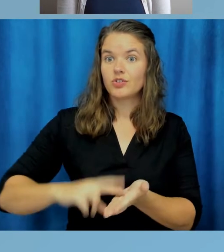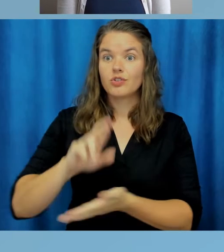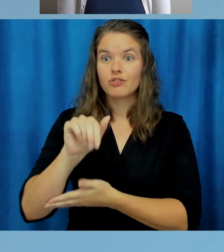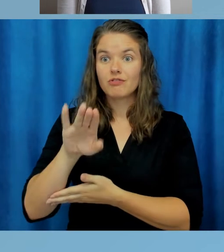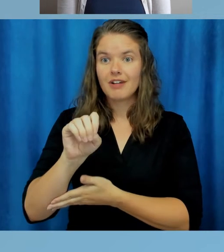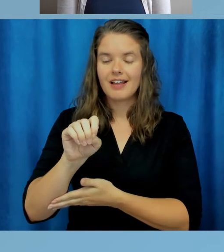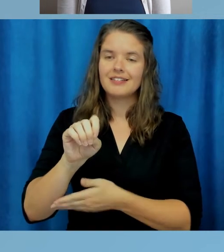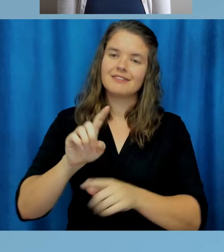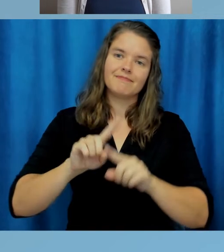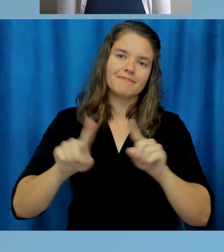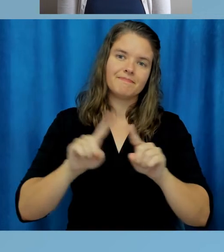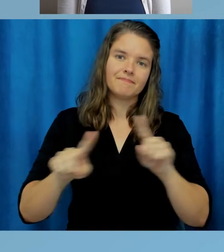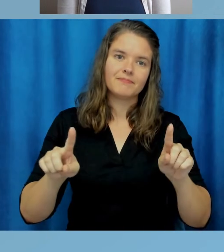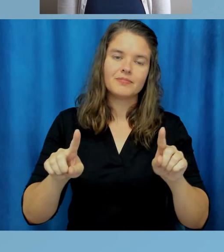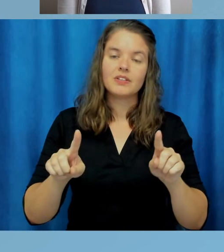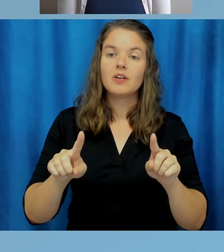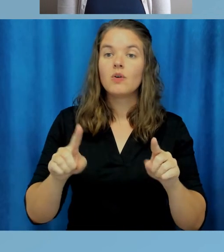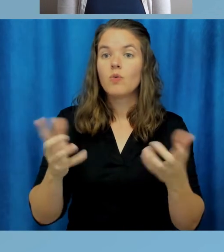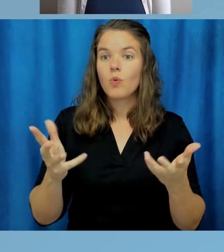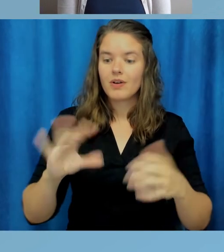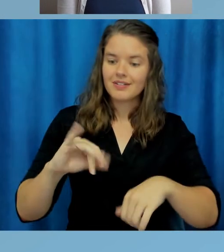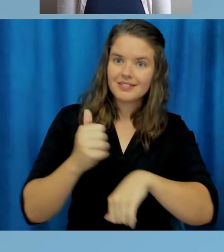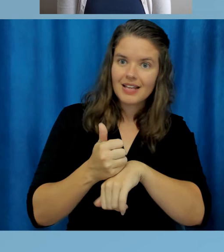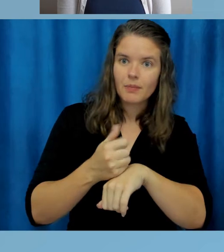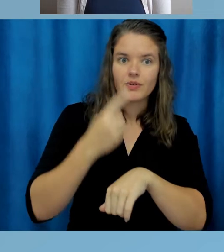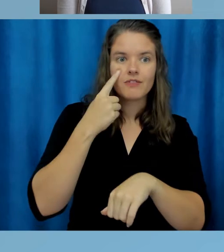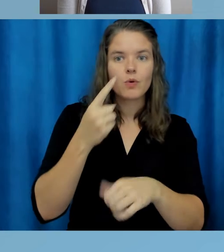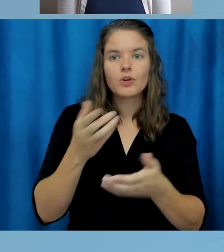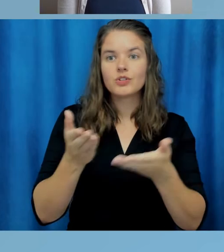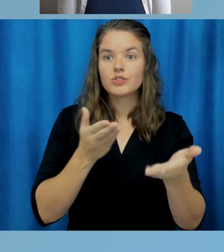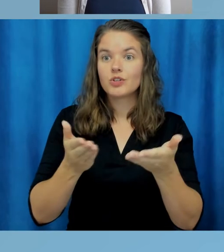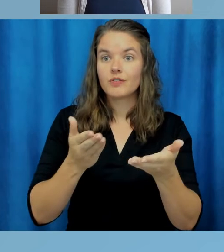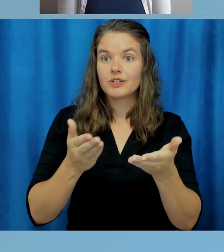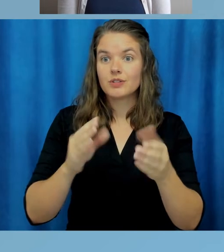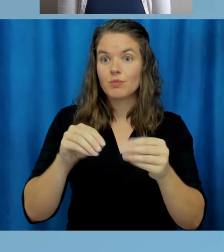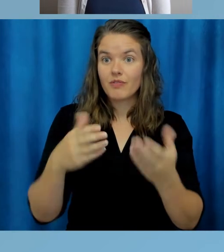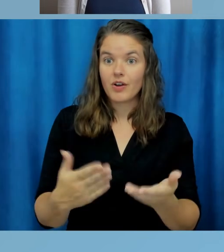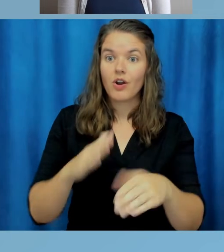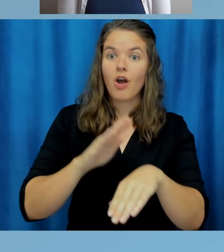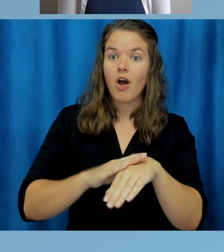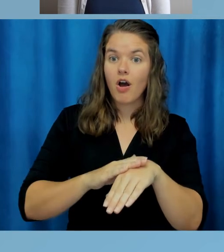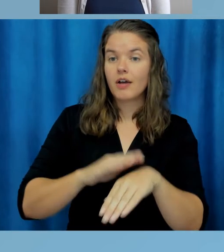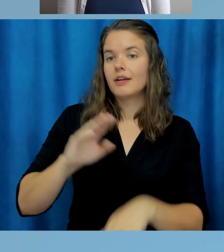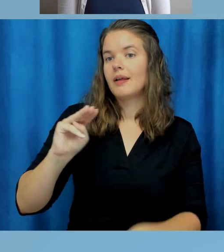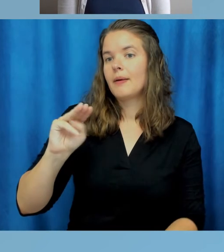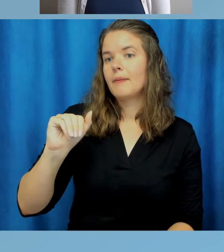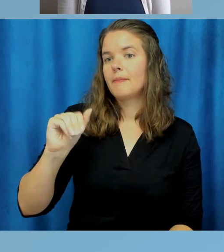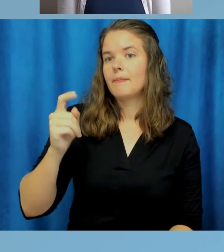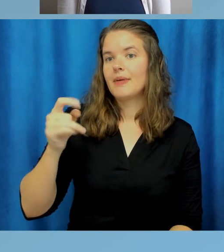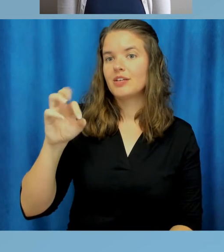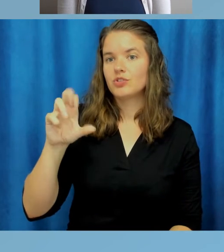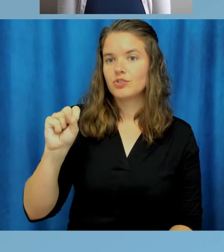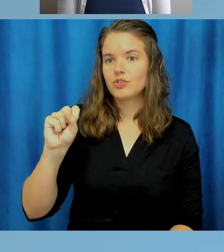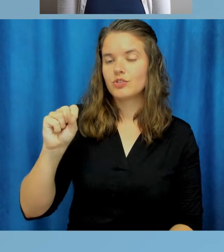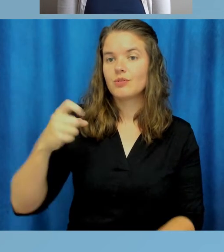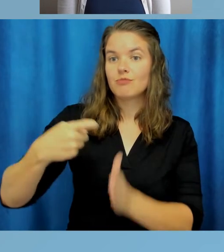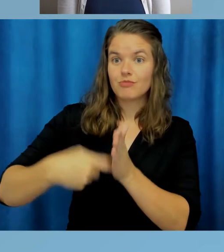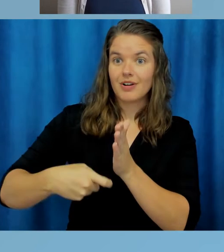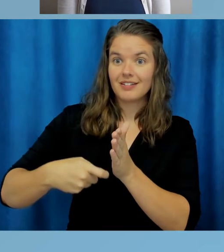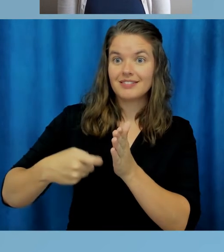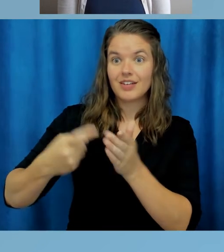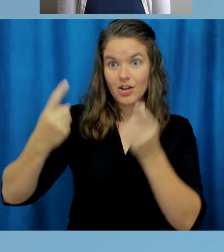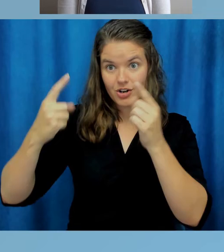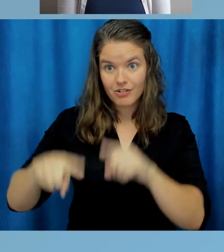vary and differ from the rates established for service providers that are on the Master Pricing Agreement or MPA for work